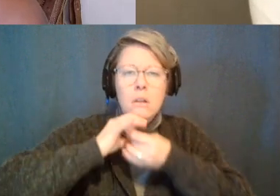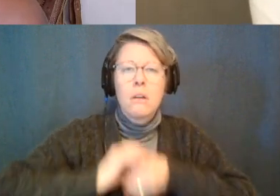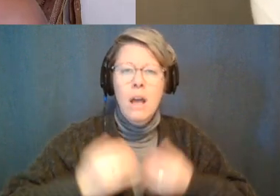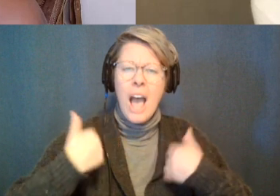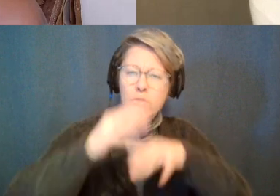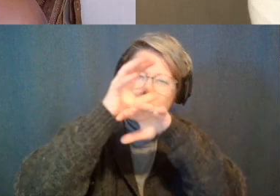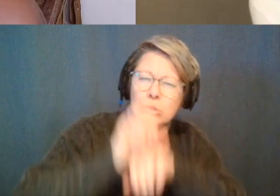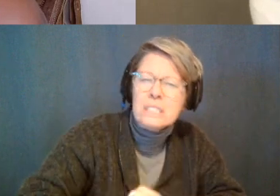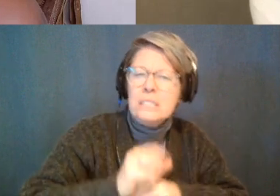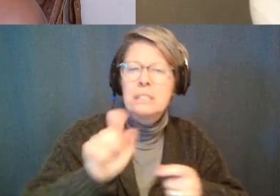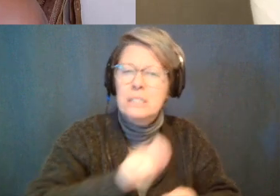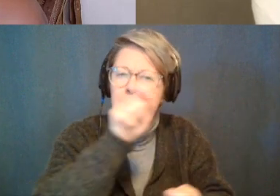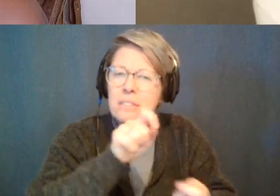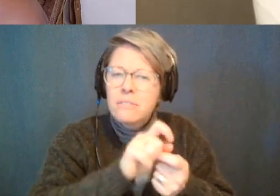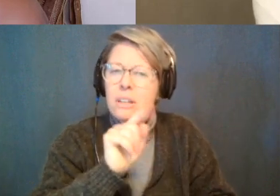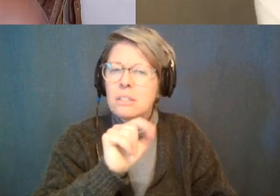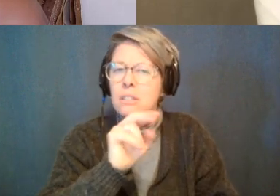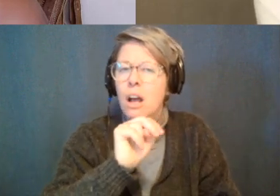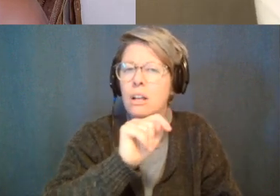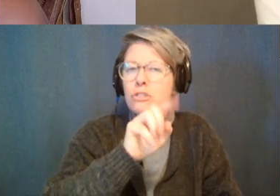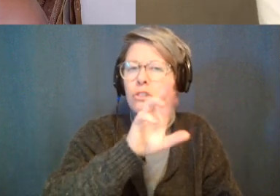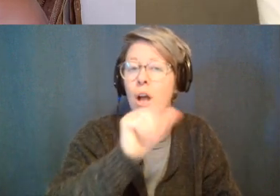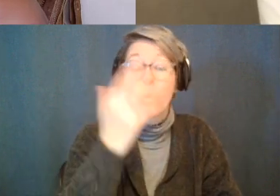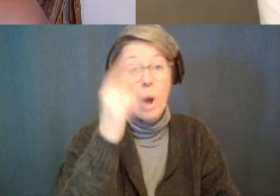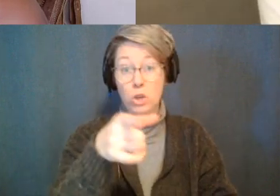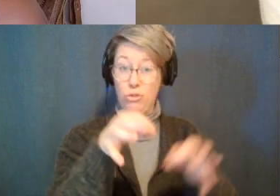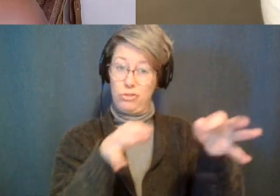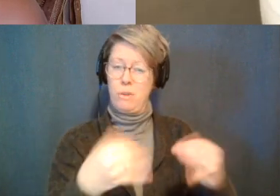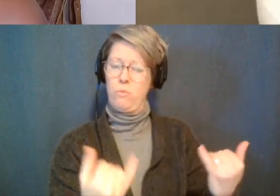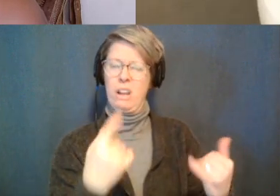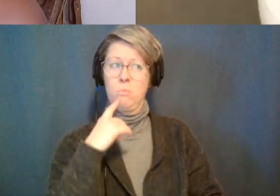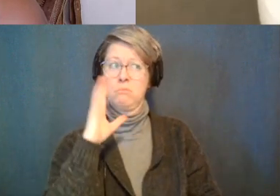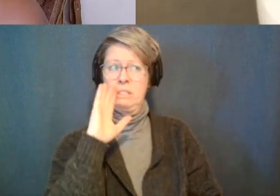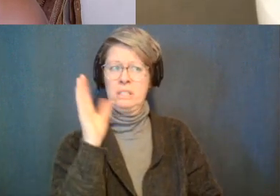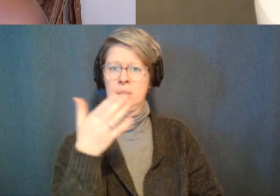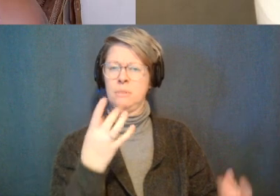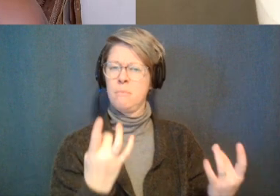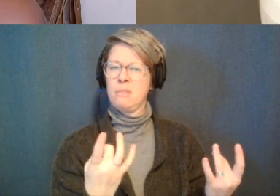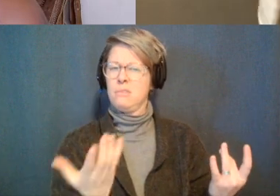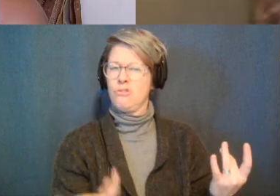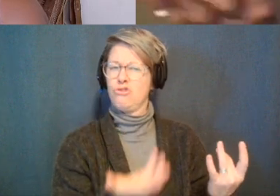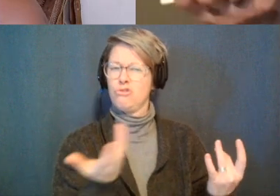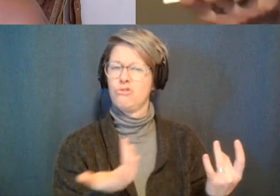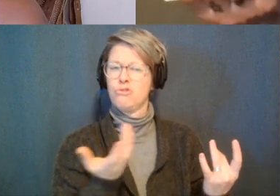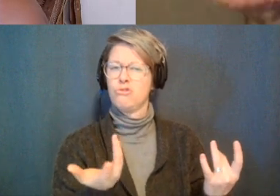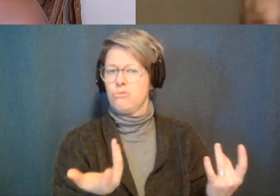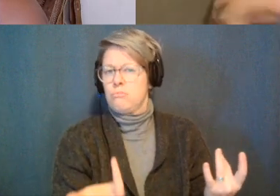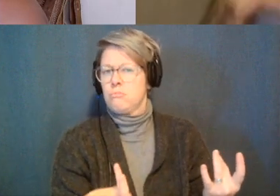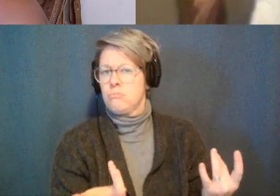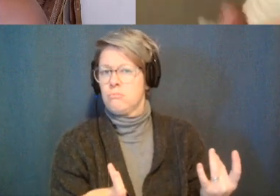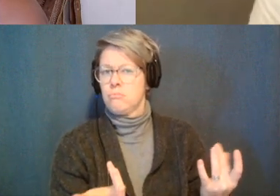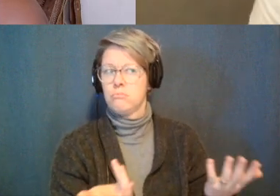makes it specifically tantra because what you're describing to me doesn't sound any different really from just like regular